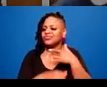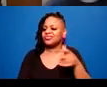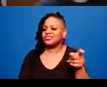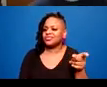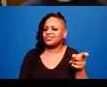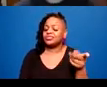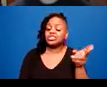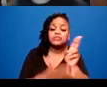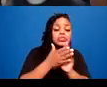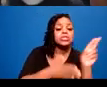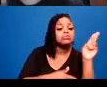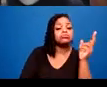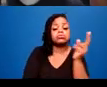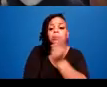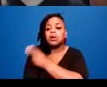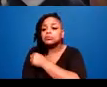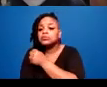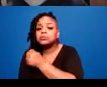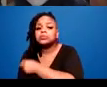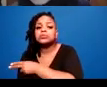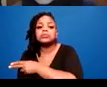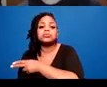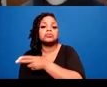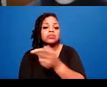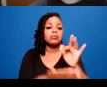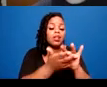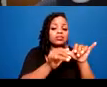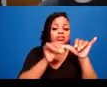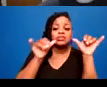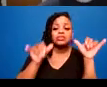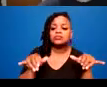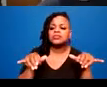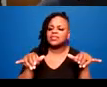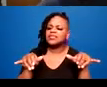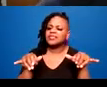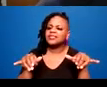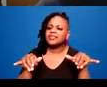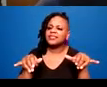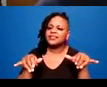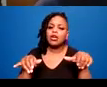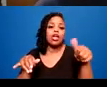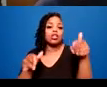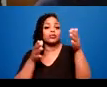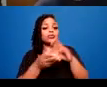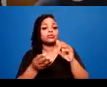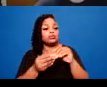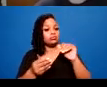and medical systems. Missy wrote all of them, it seems. Emily wrote employment.